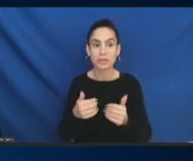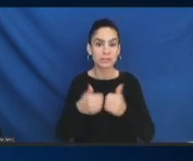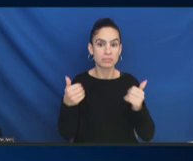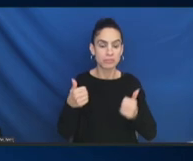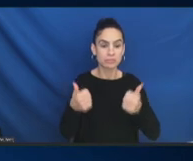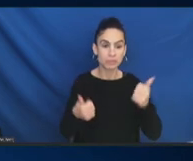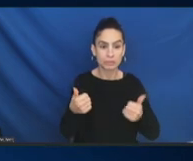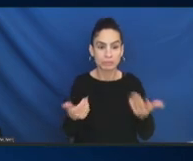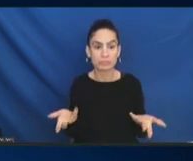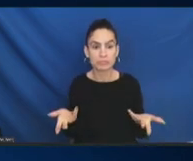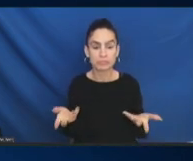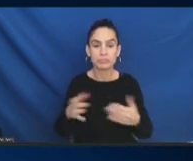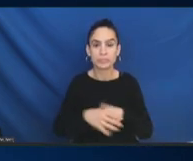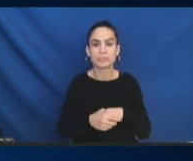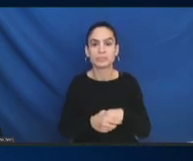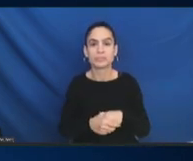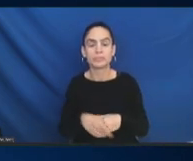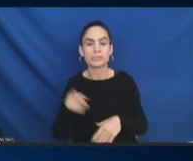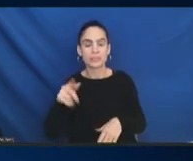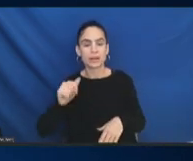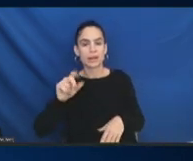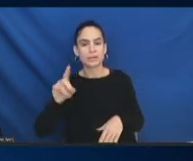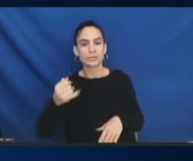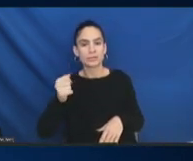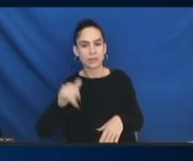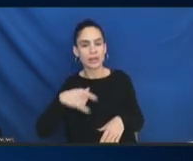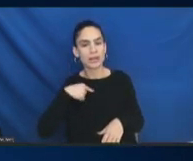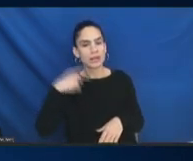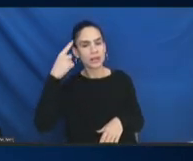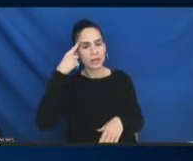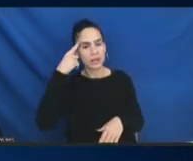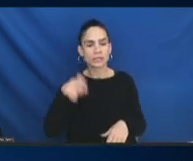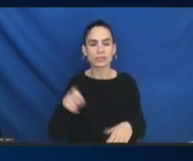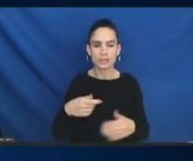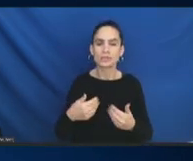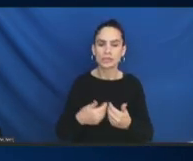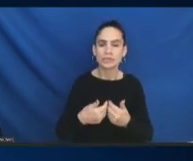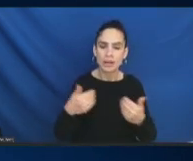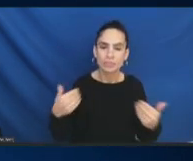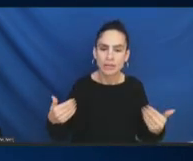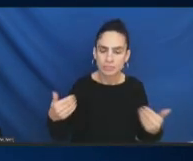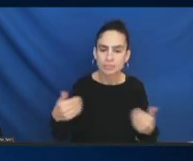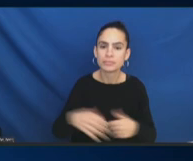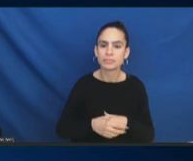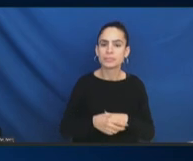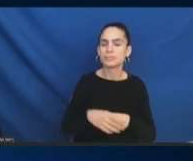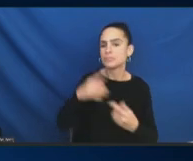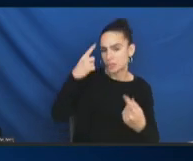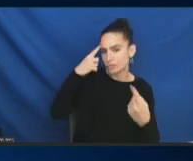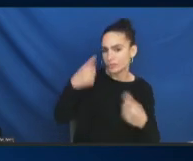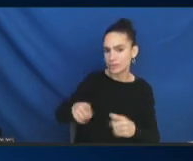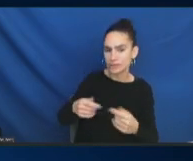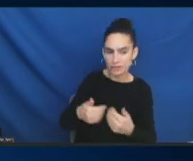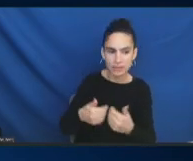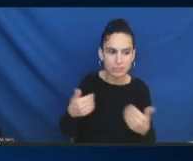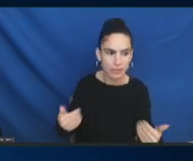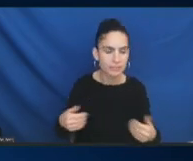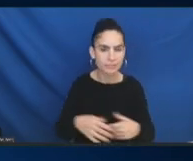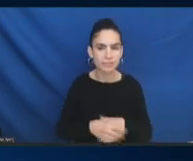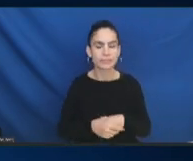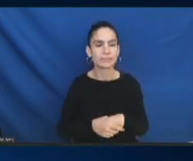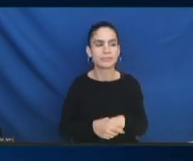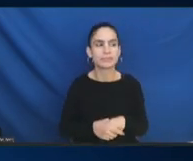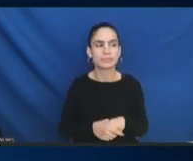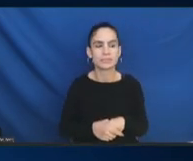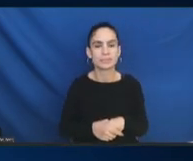Ajay? I think they should be separate. Female 2 I think they should be separate. Female Okay. Great. Ajay,